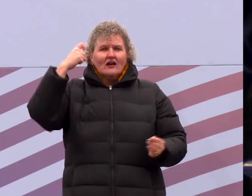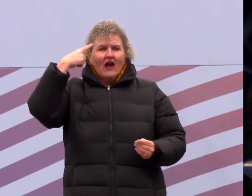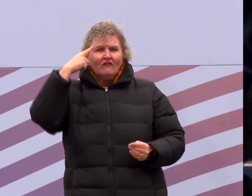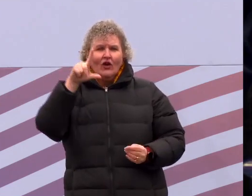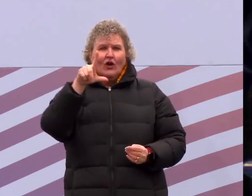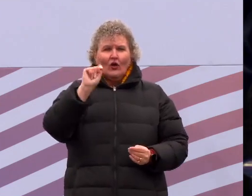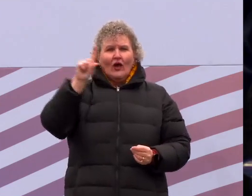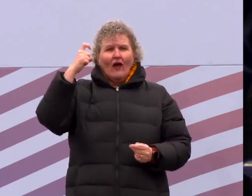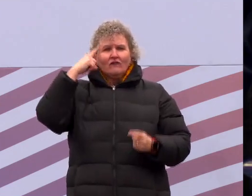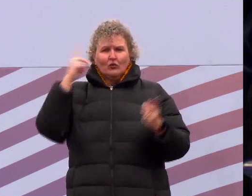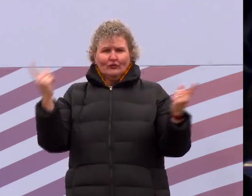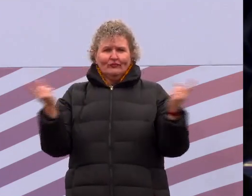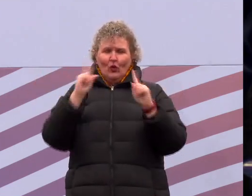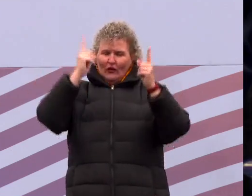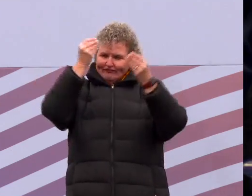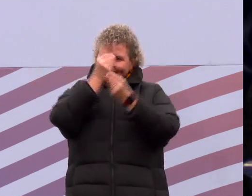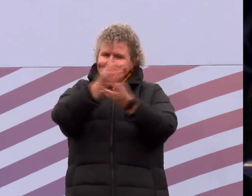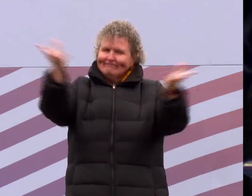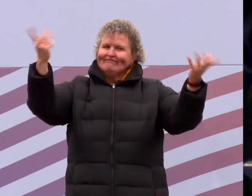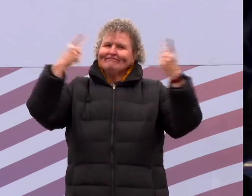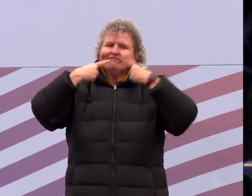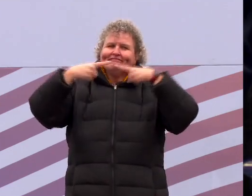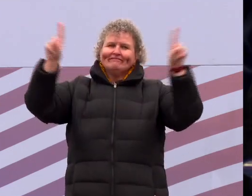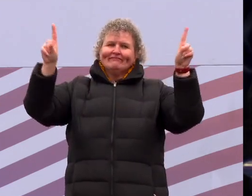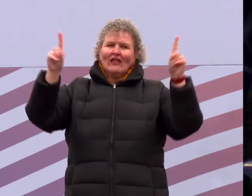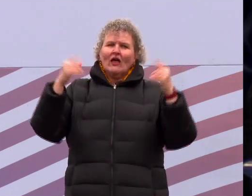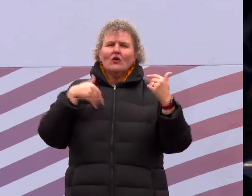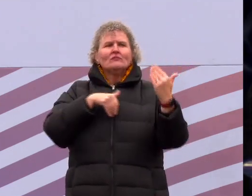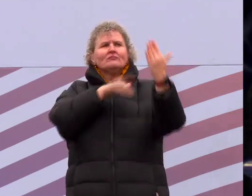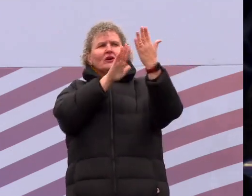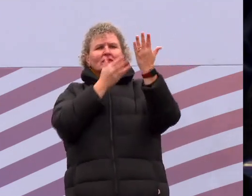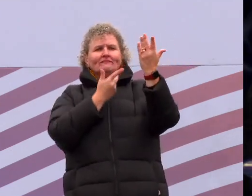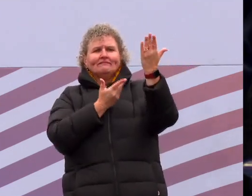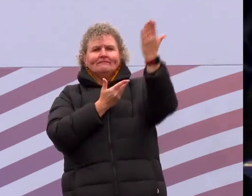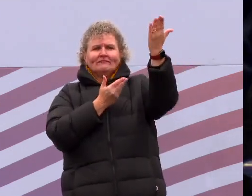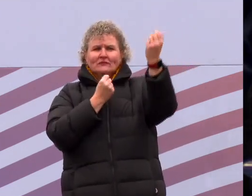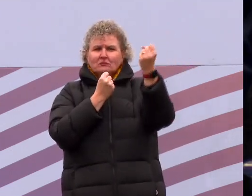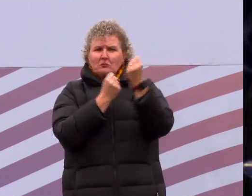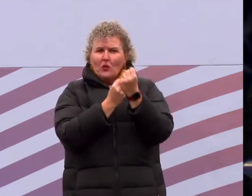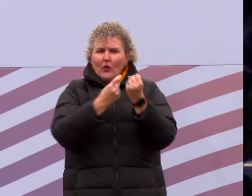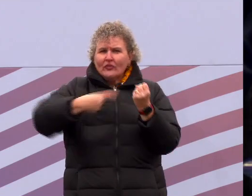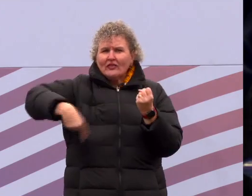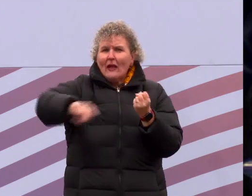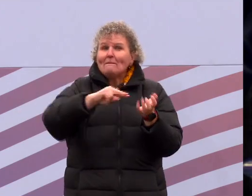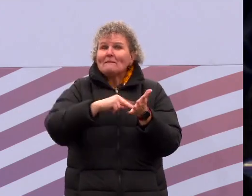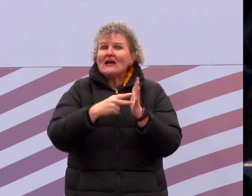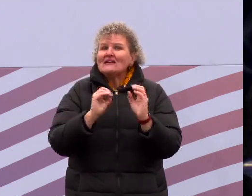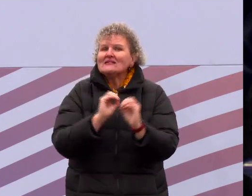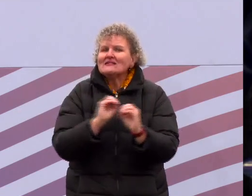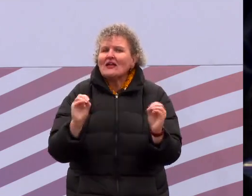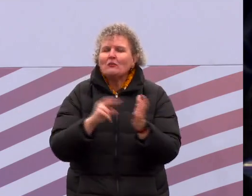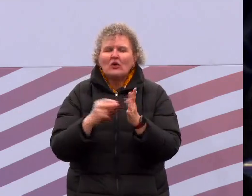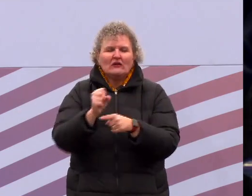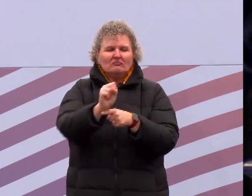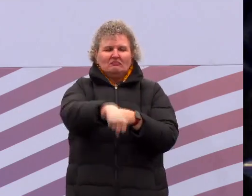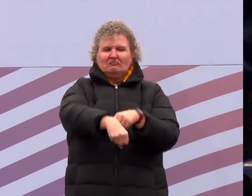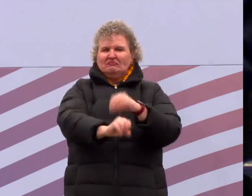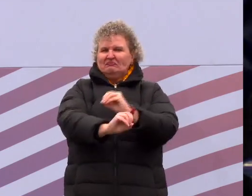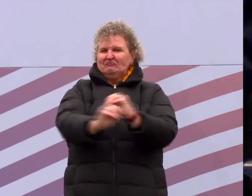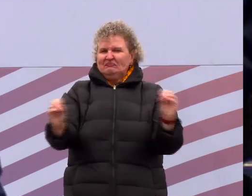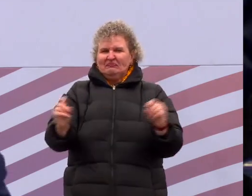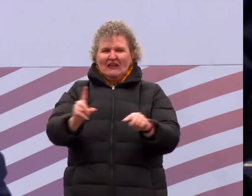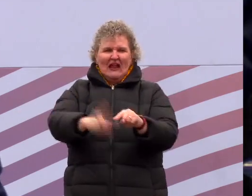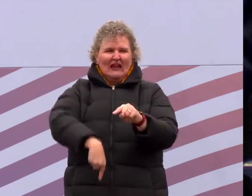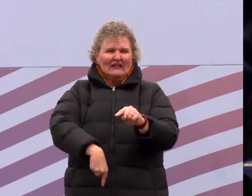oh Jehovah, if you be for them, nothing can stand against them. Lord, we believe this great day is no